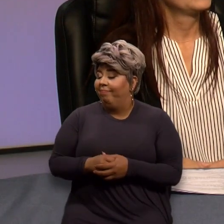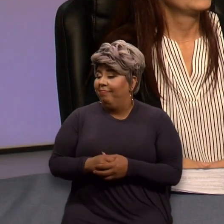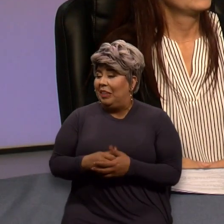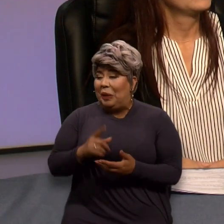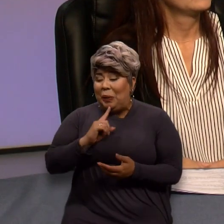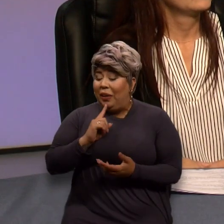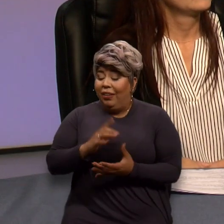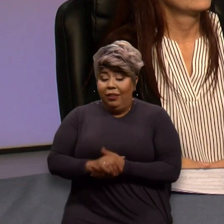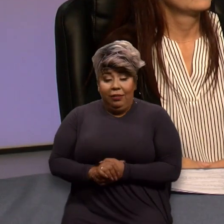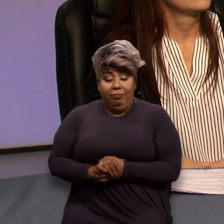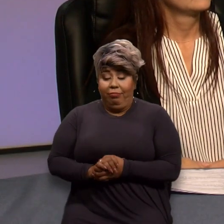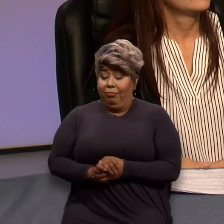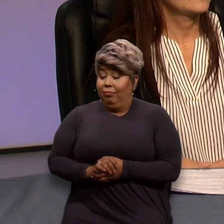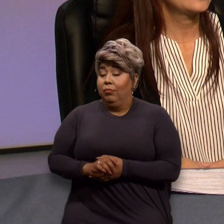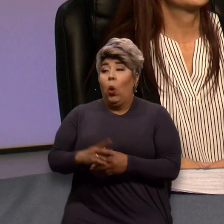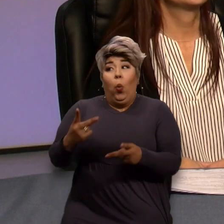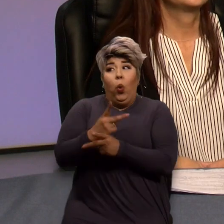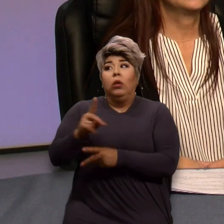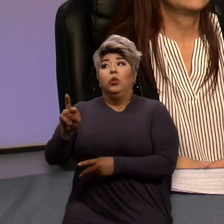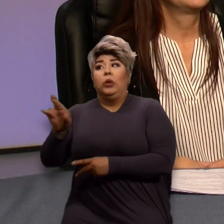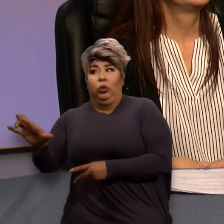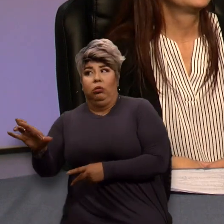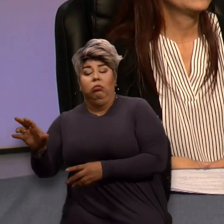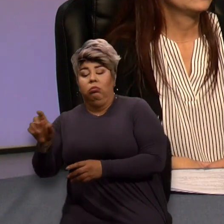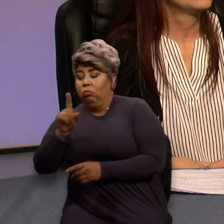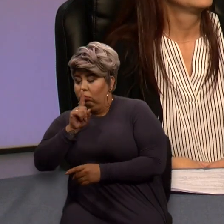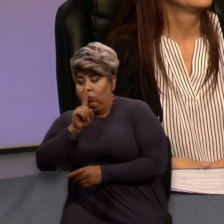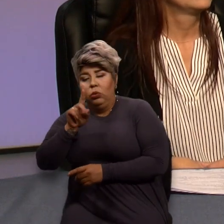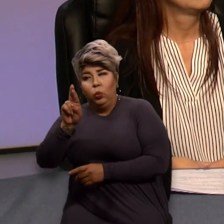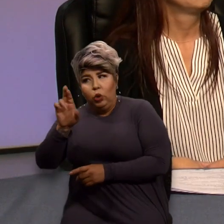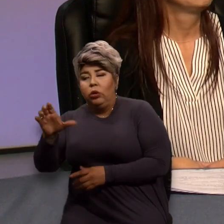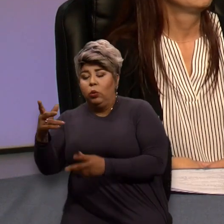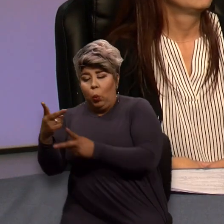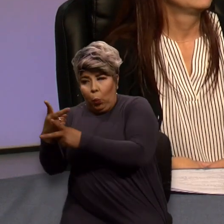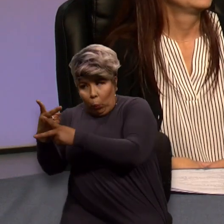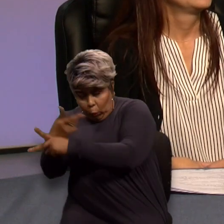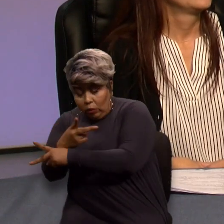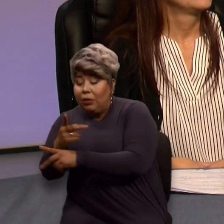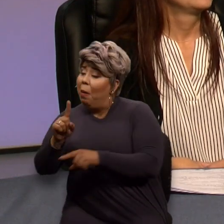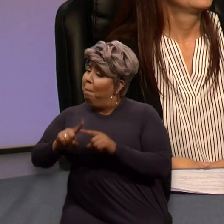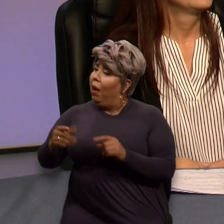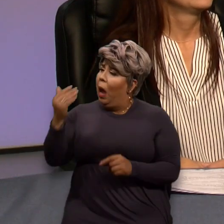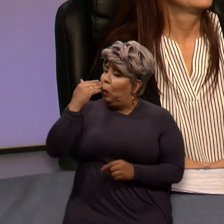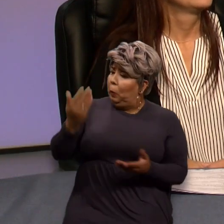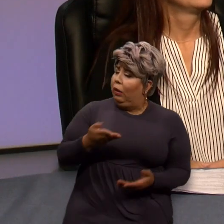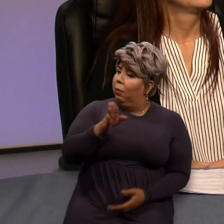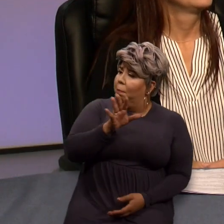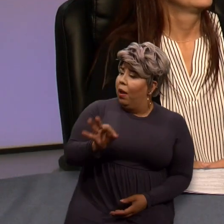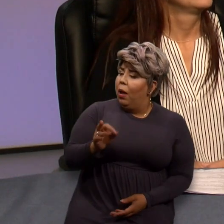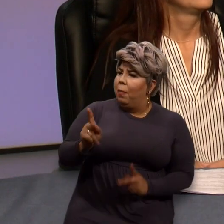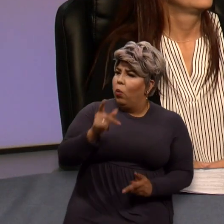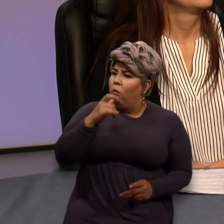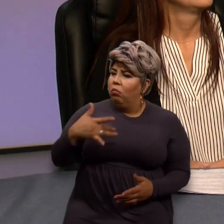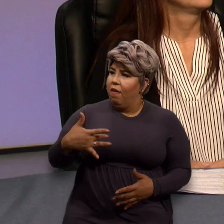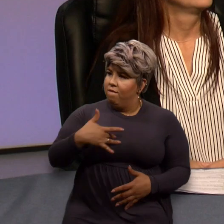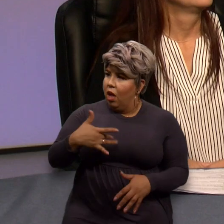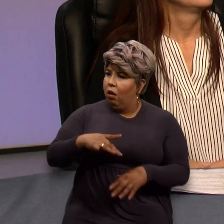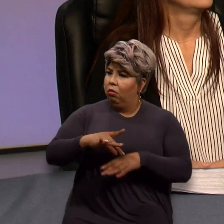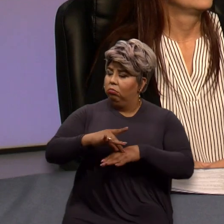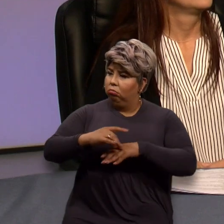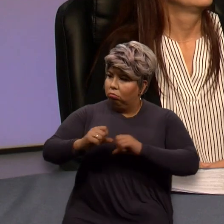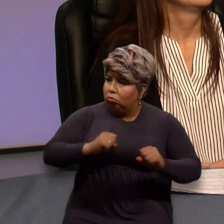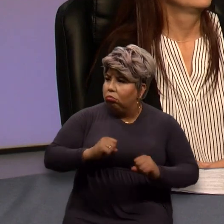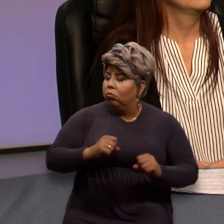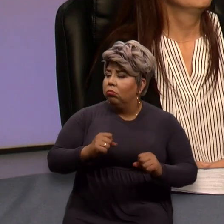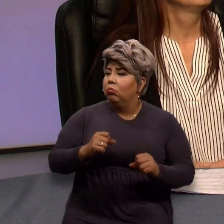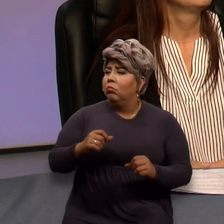it it rocked the Ridgecrest area and they were devastated by it. But I know that a lot of people here in Bakersfield who felt it and